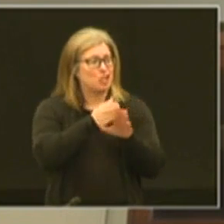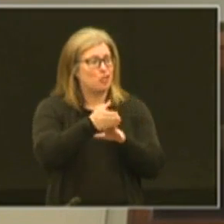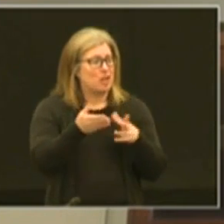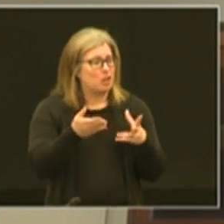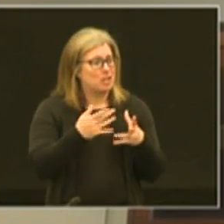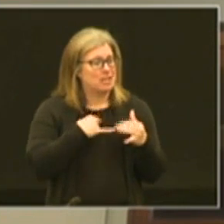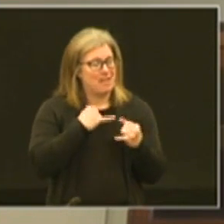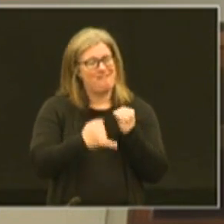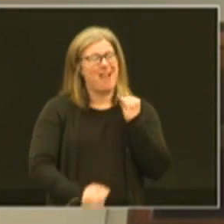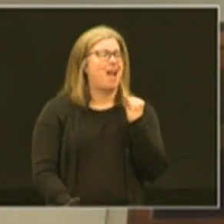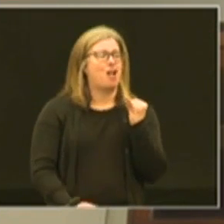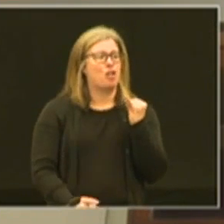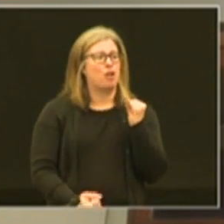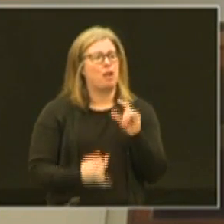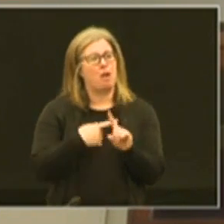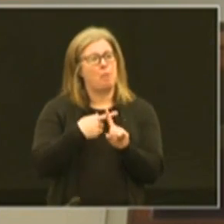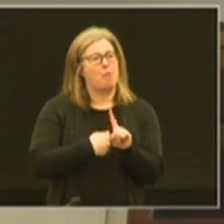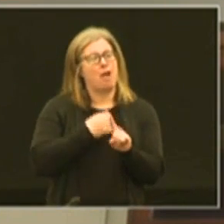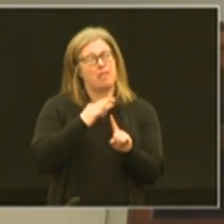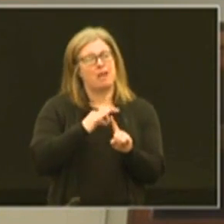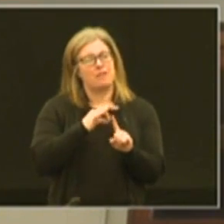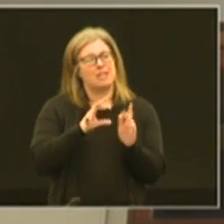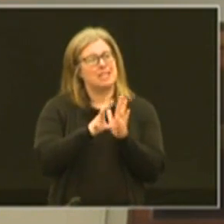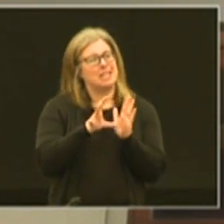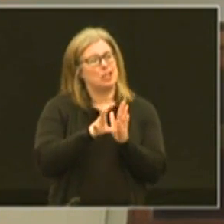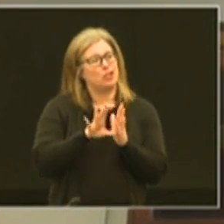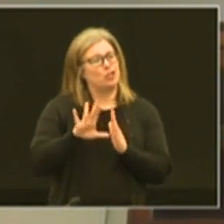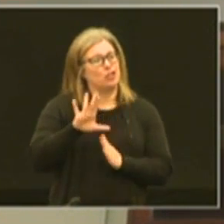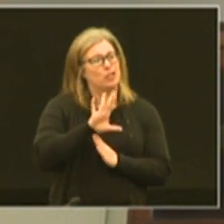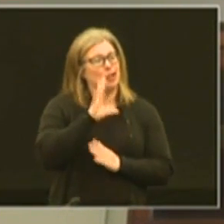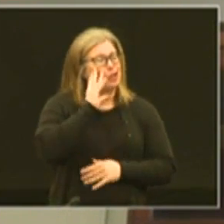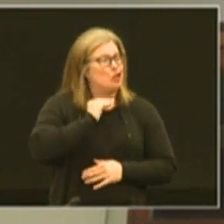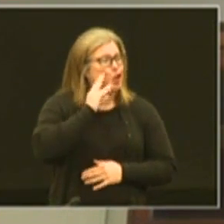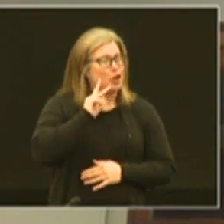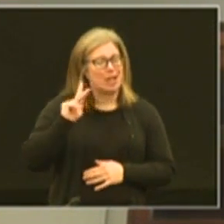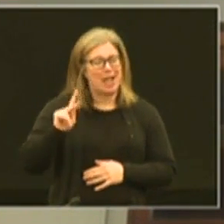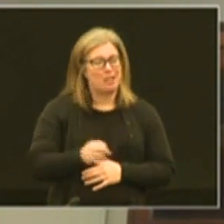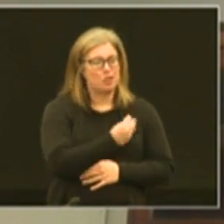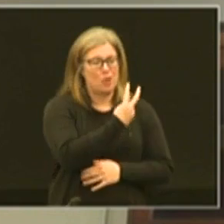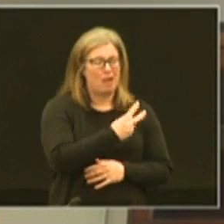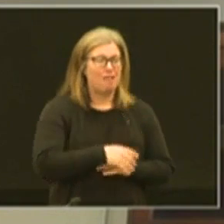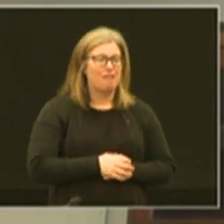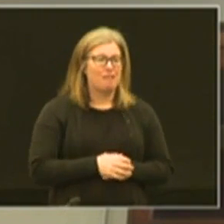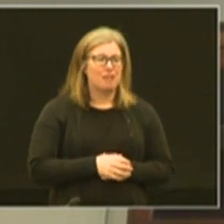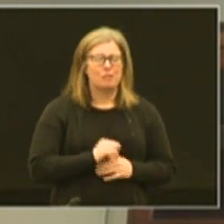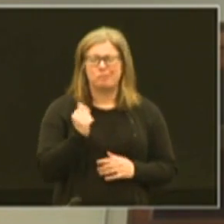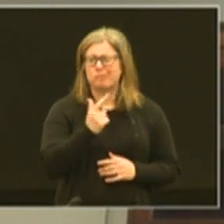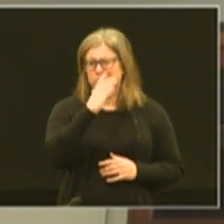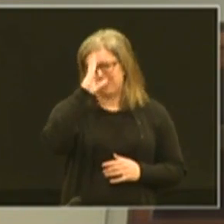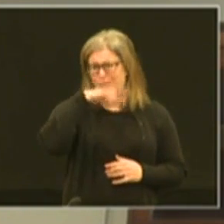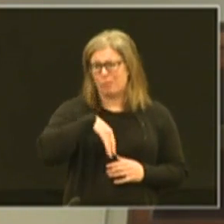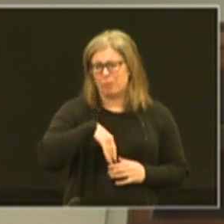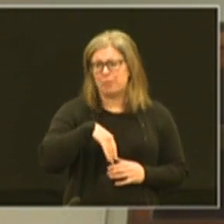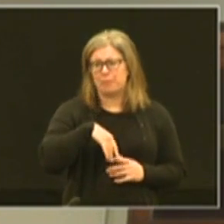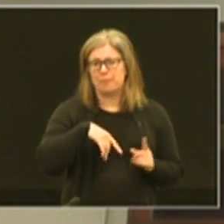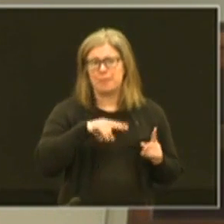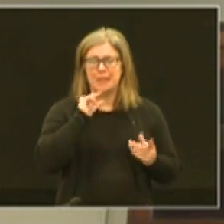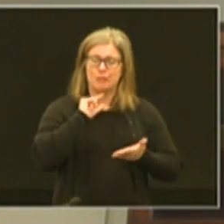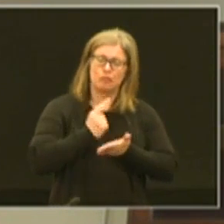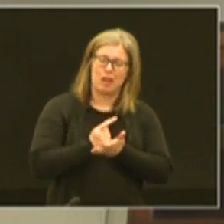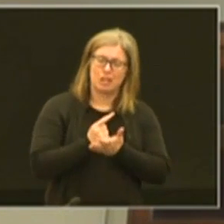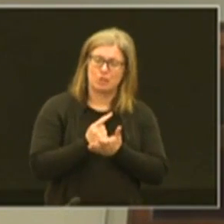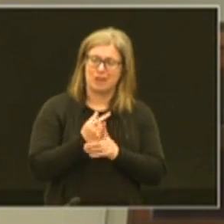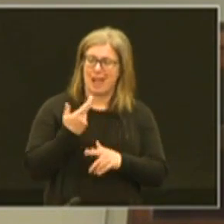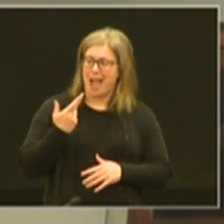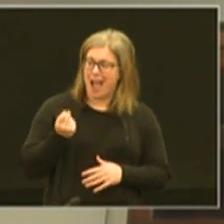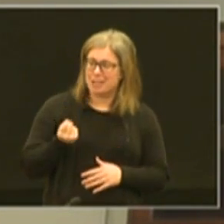is the final month of a senior's uh journey k-12 and we all know that that graduating